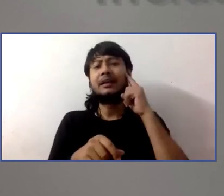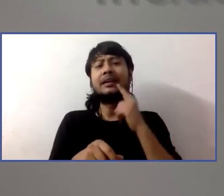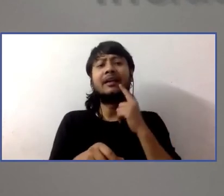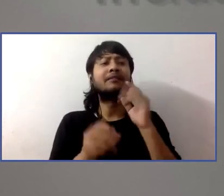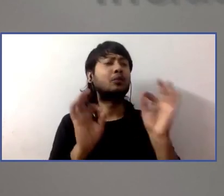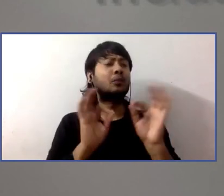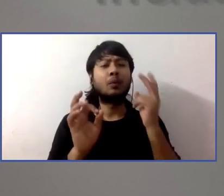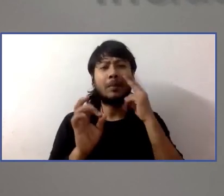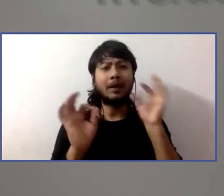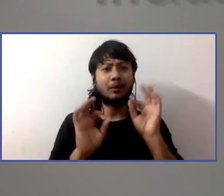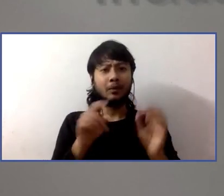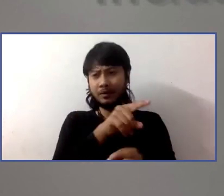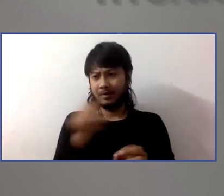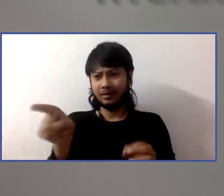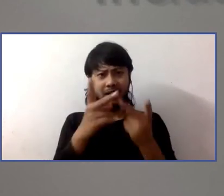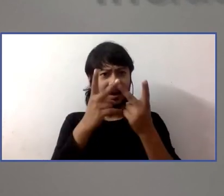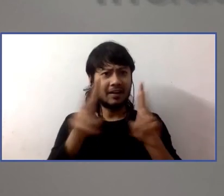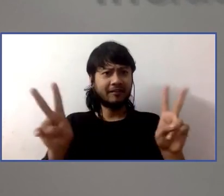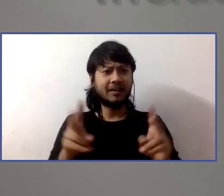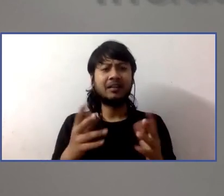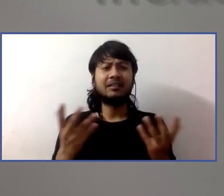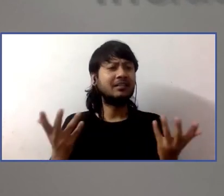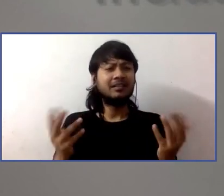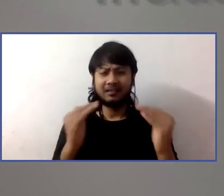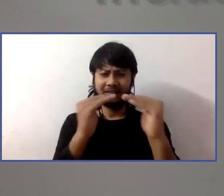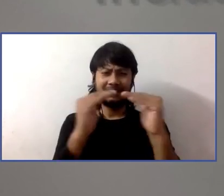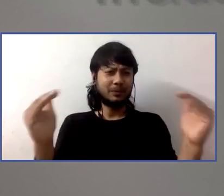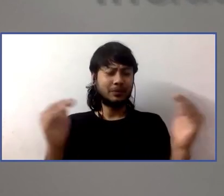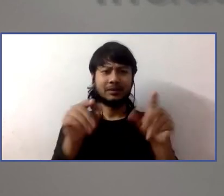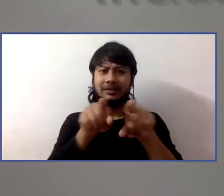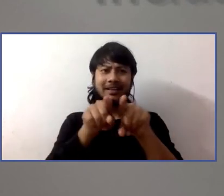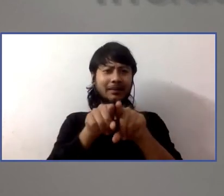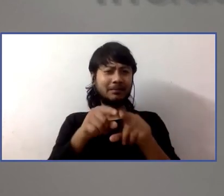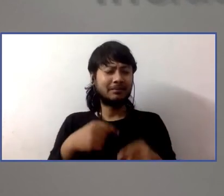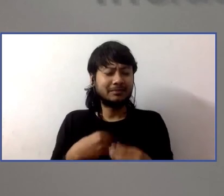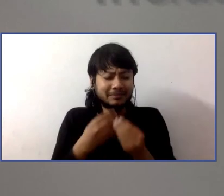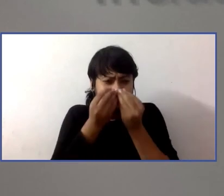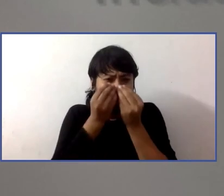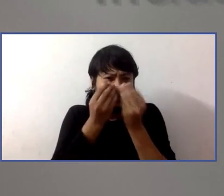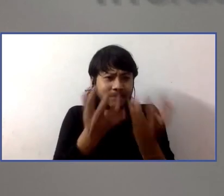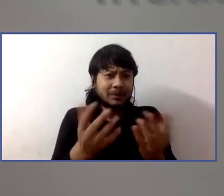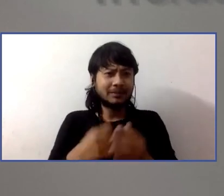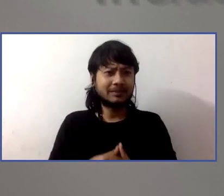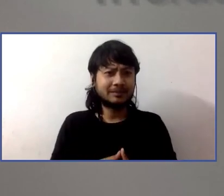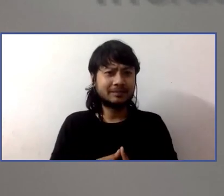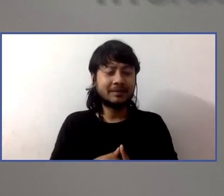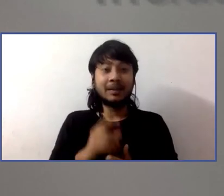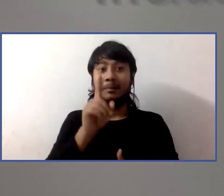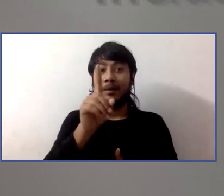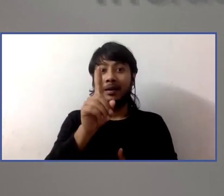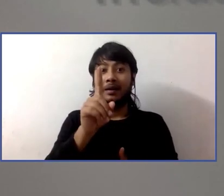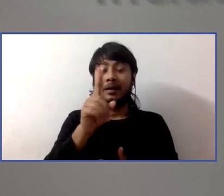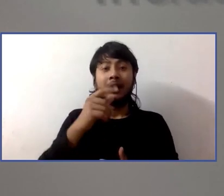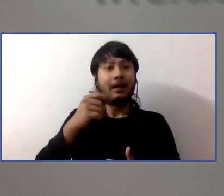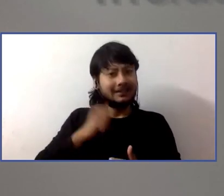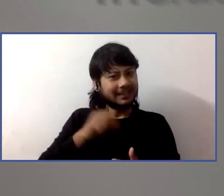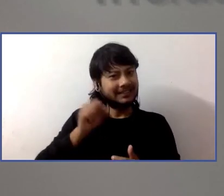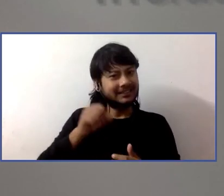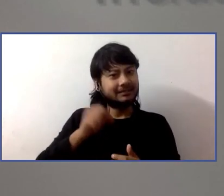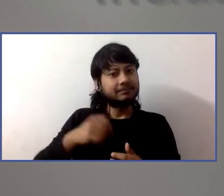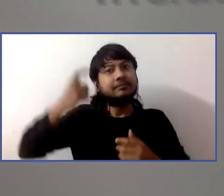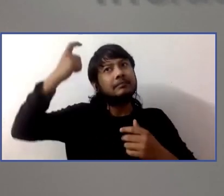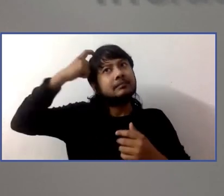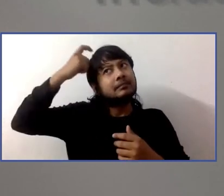incredibly simplistic, but to be honest, for me, that was something that I only understood intellectually before really